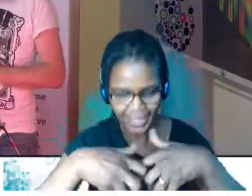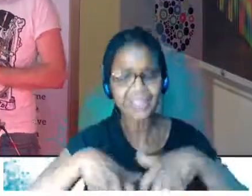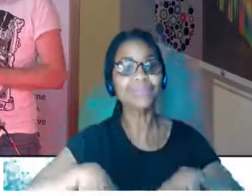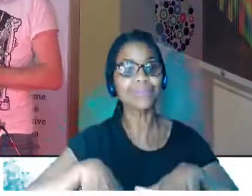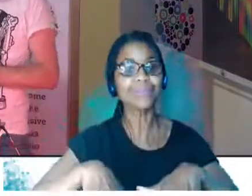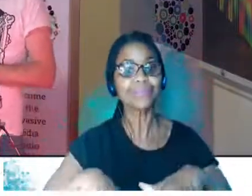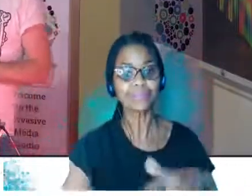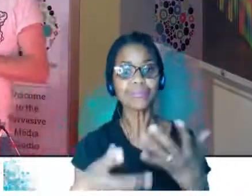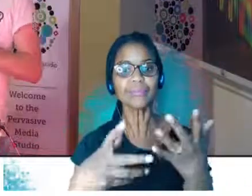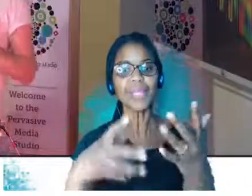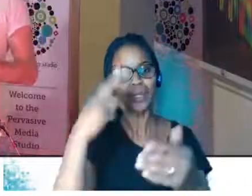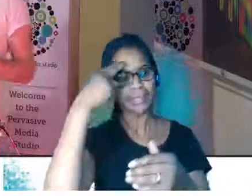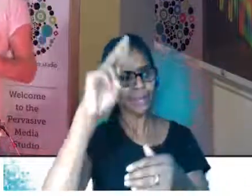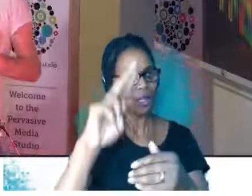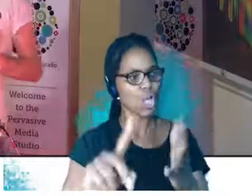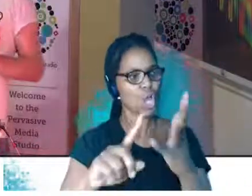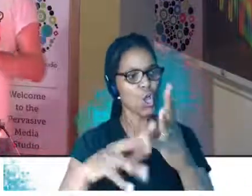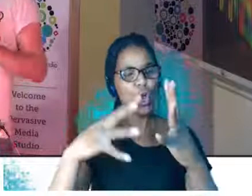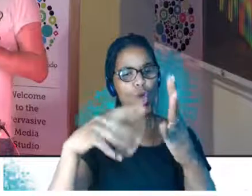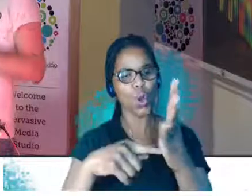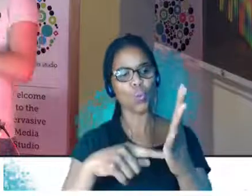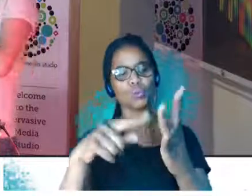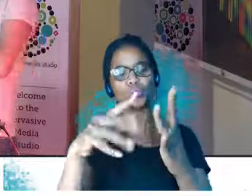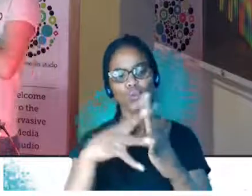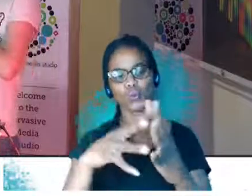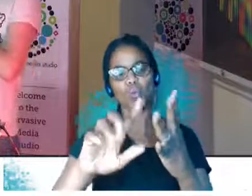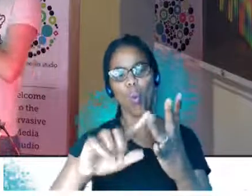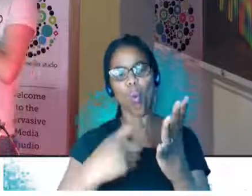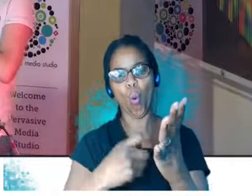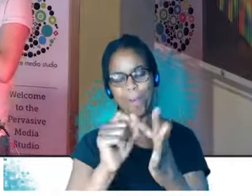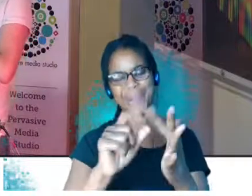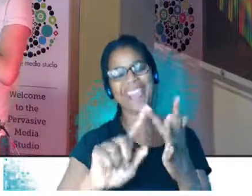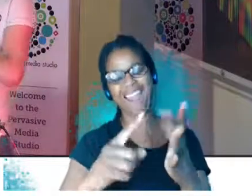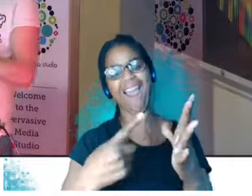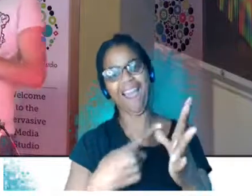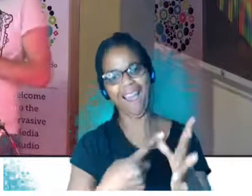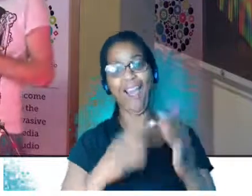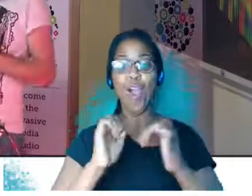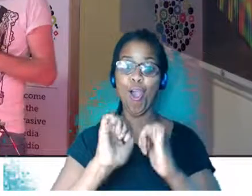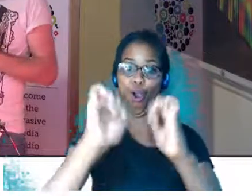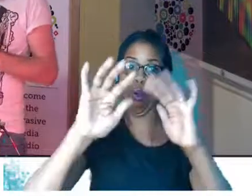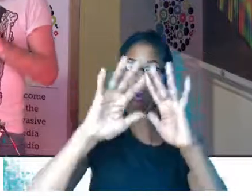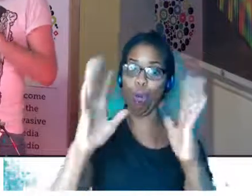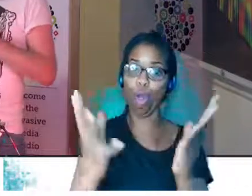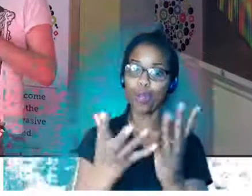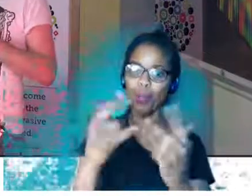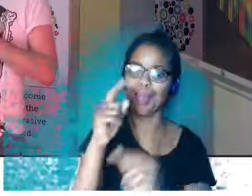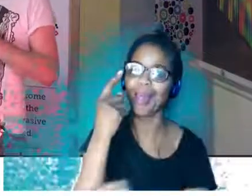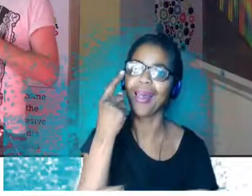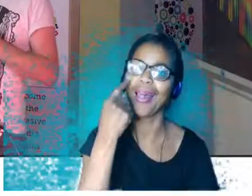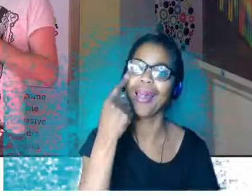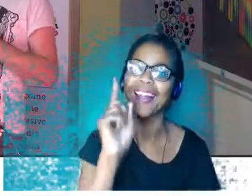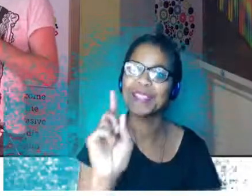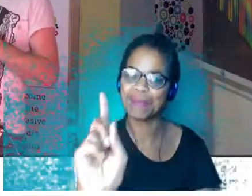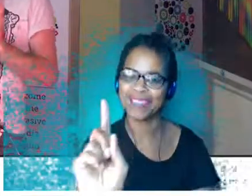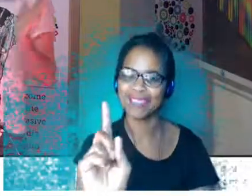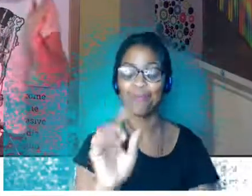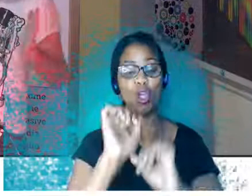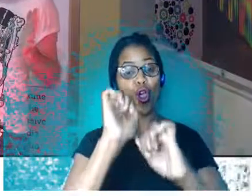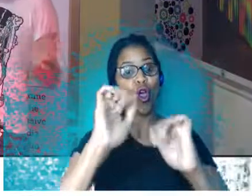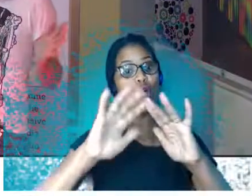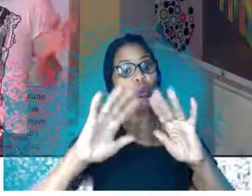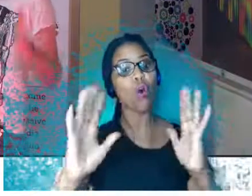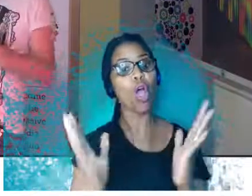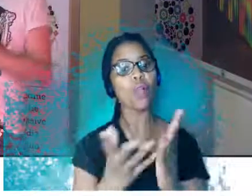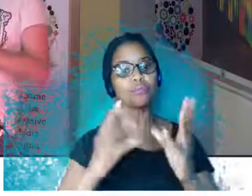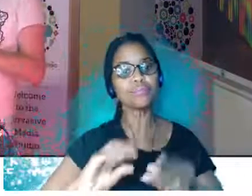online world, which she has created. We're going to move into that world in a minute. Her world has built collaboration with tech